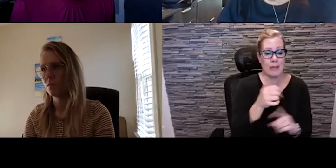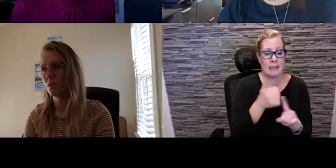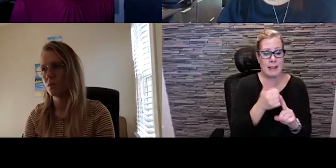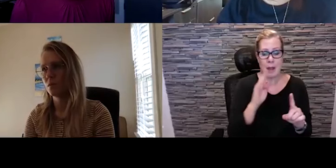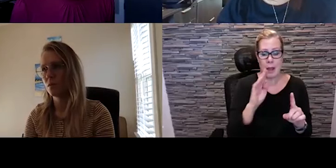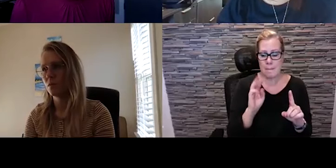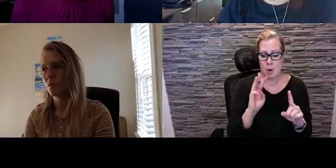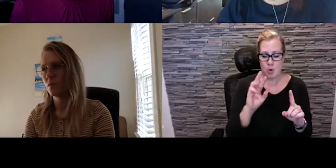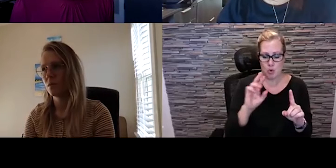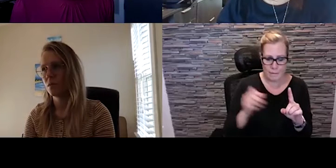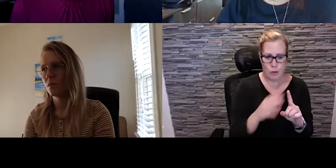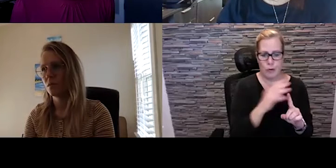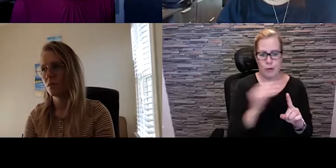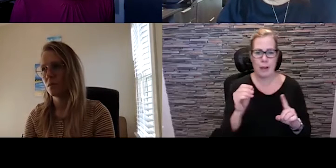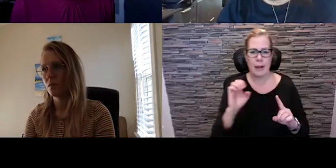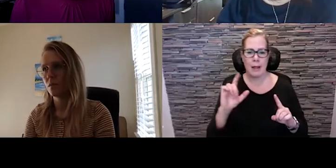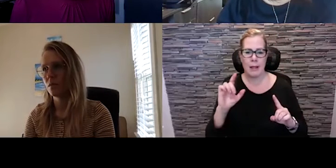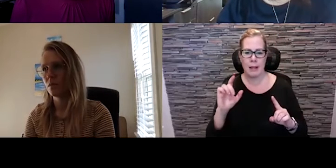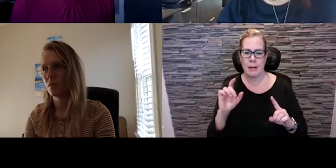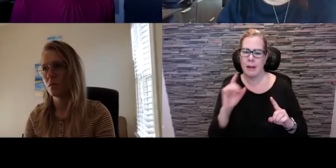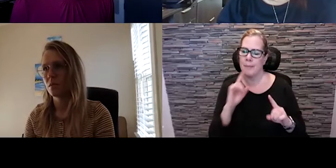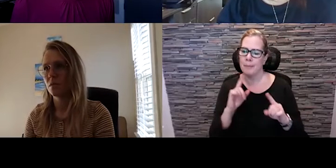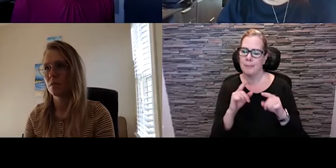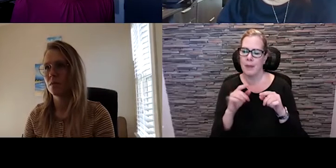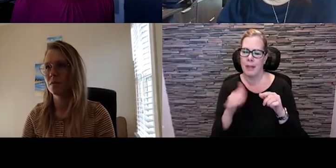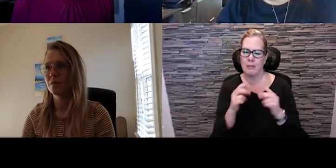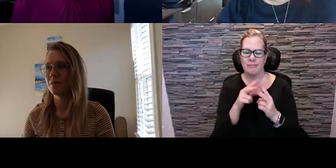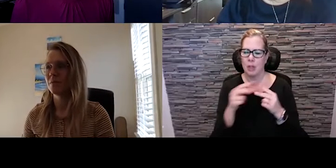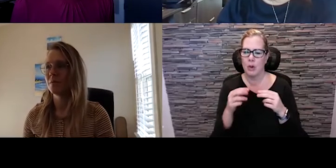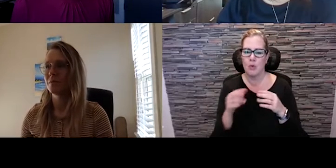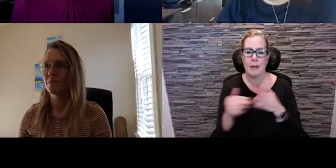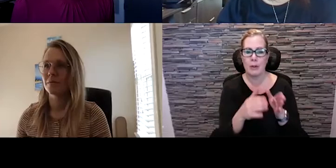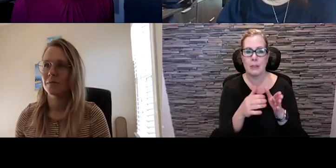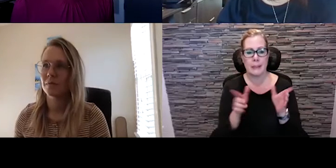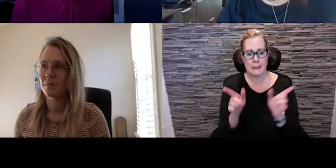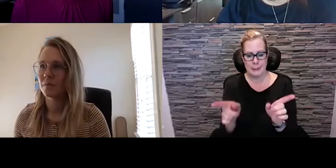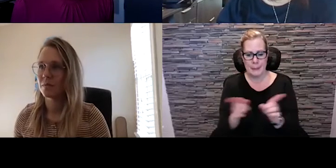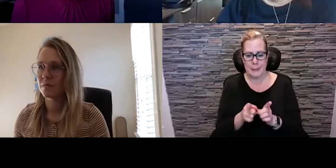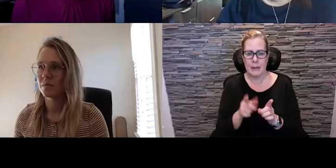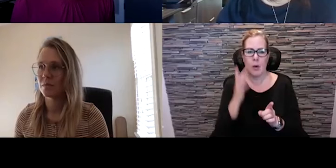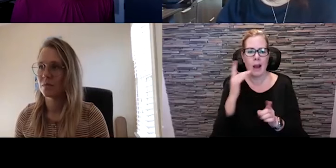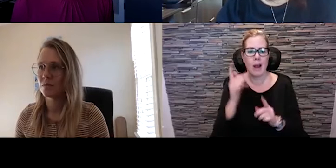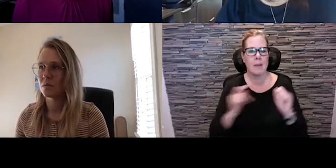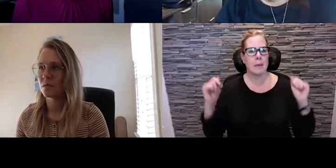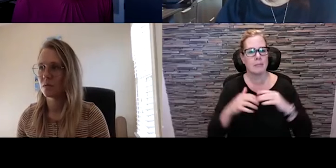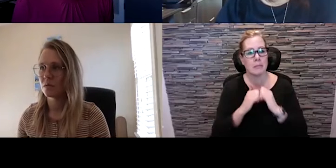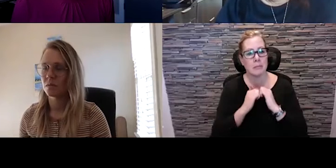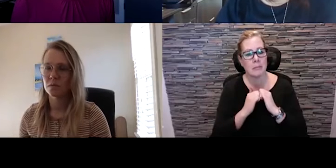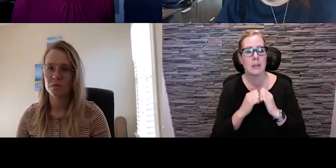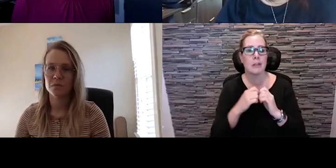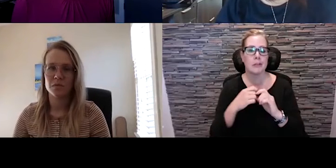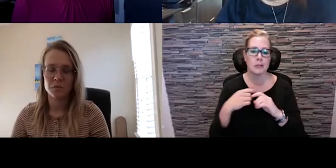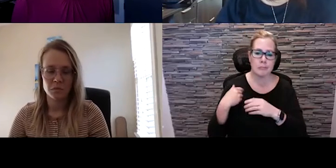has been a gathering place for generations, for centuries, for people to come together and share traditions, share their teachings,